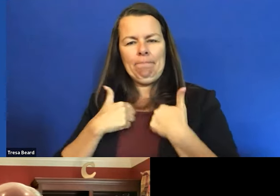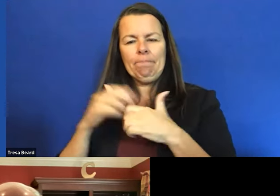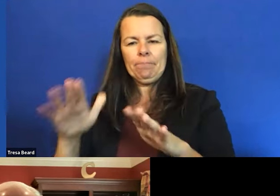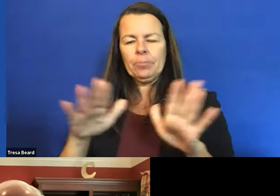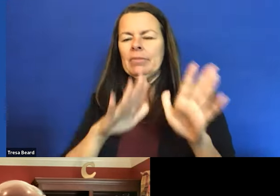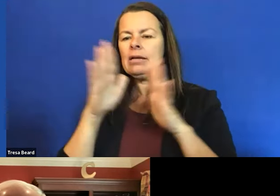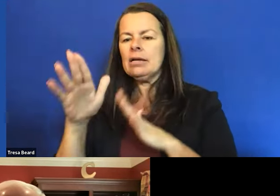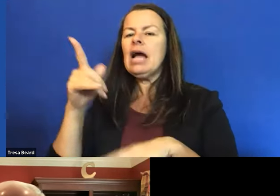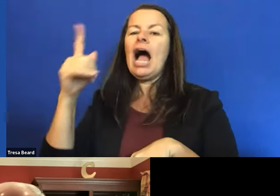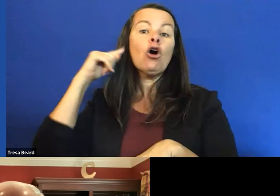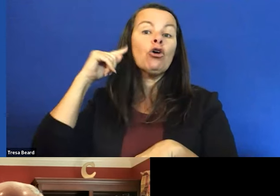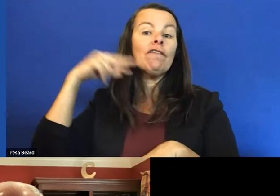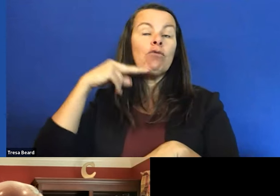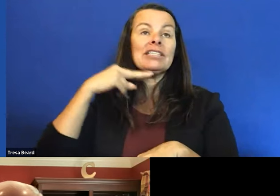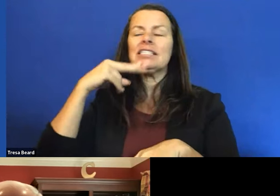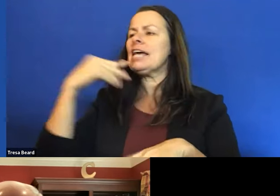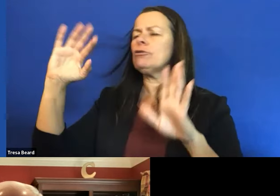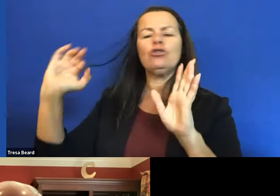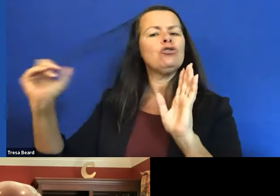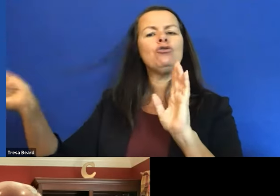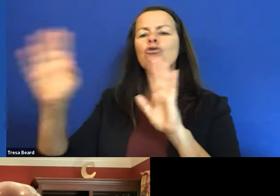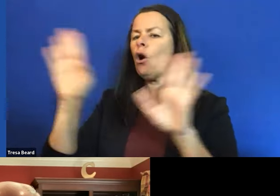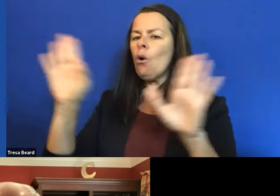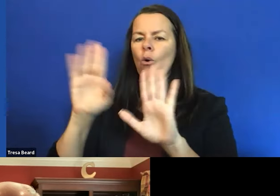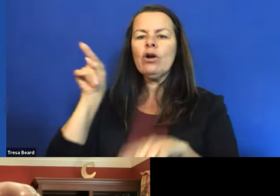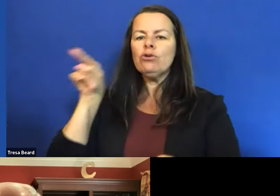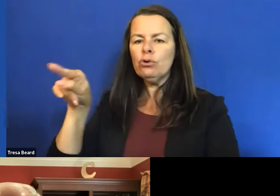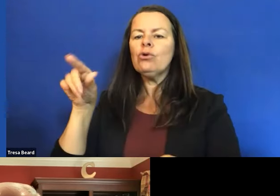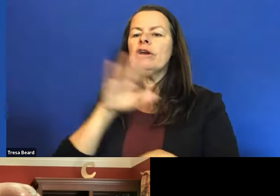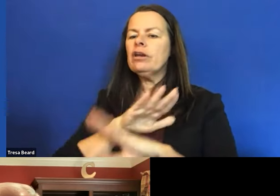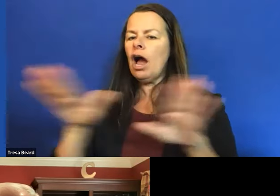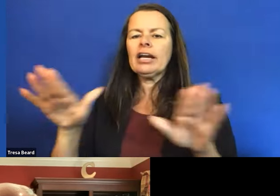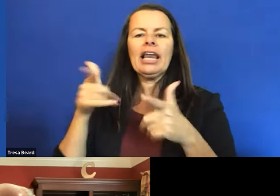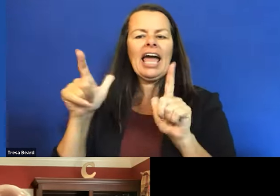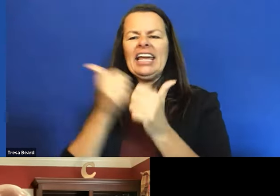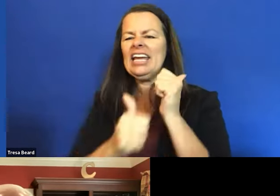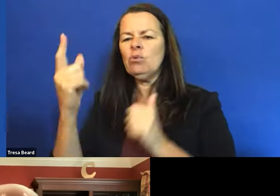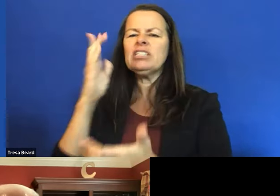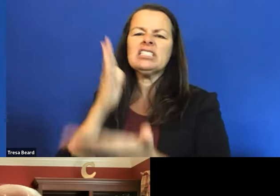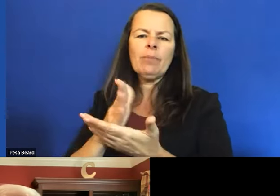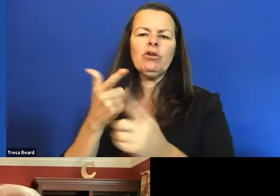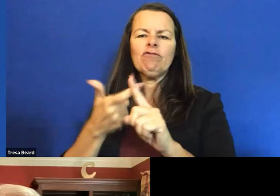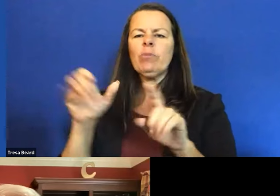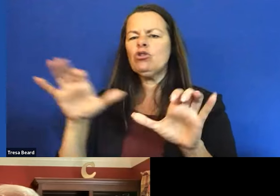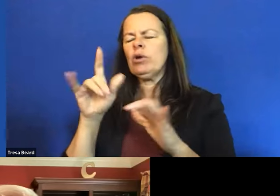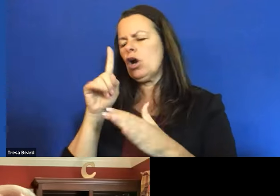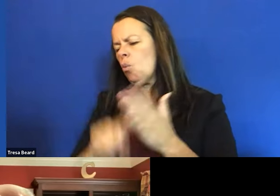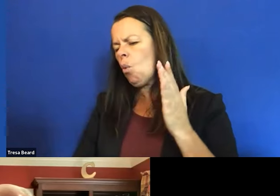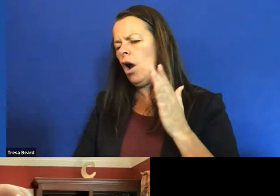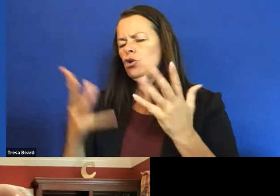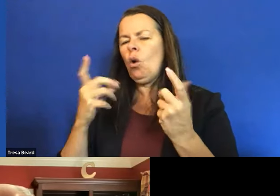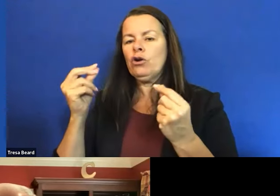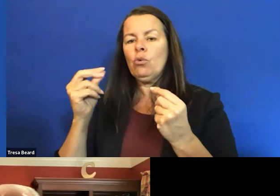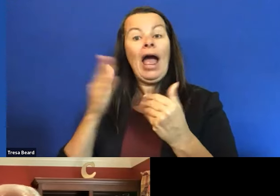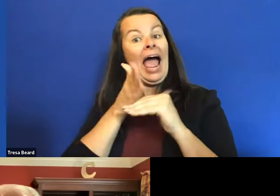hill said, you're going to be just like those little kids. You're never going to let anybody or anything stop you from doing what you want to do. I've never gotten drunk since then.